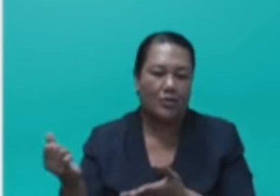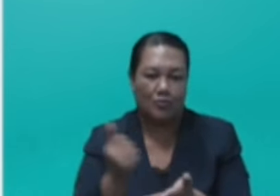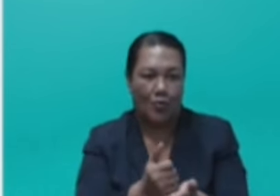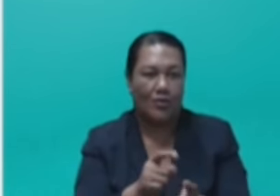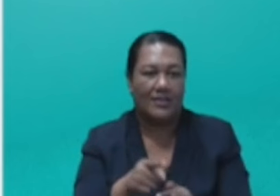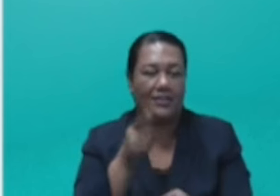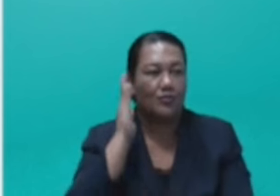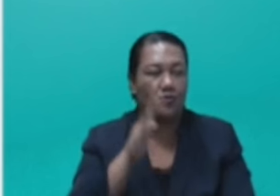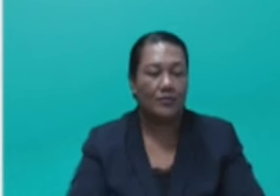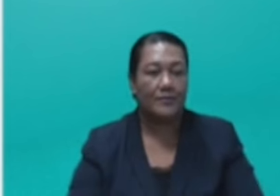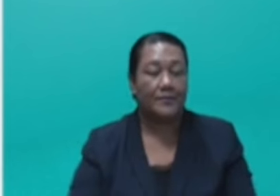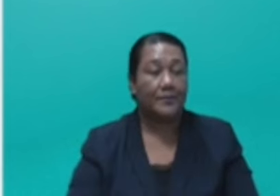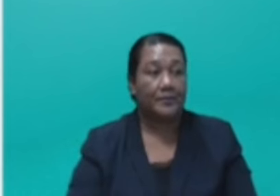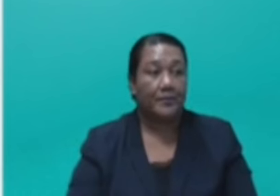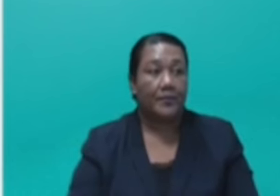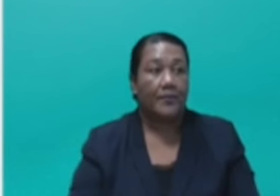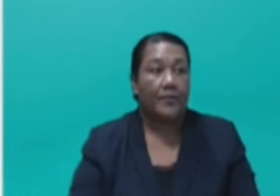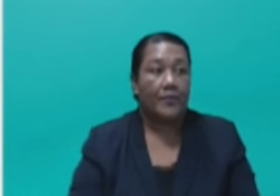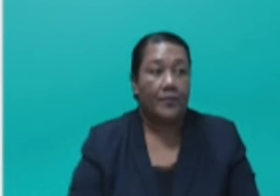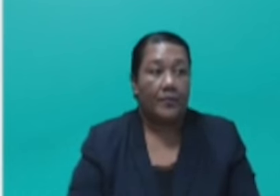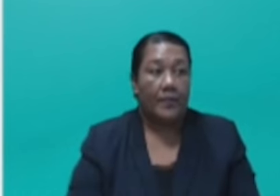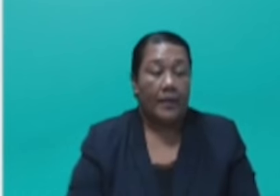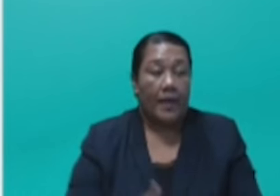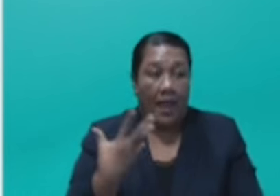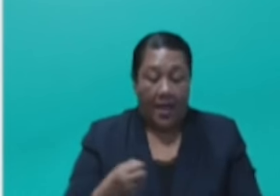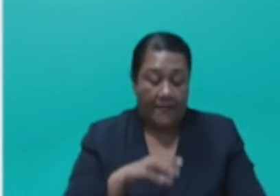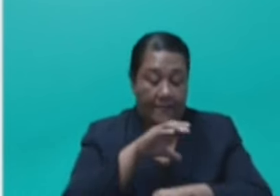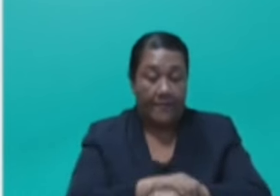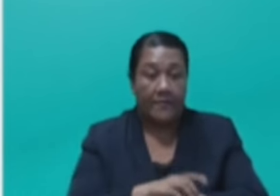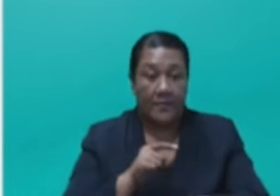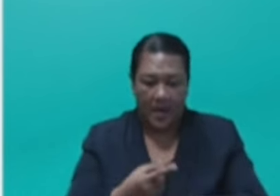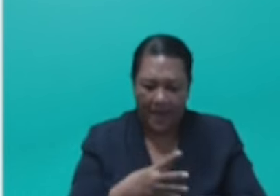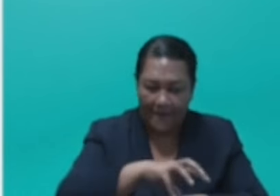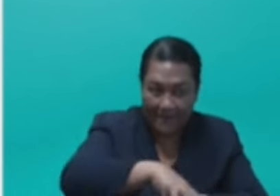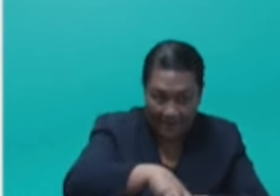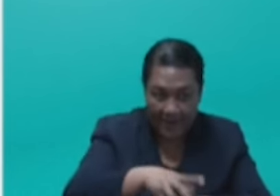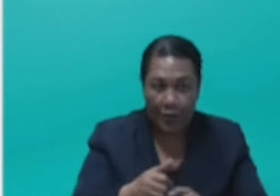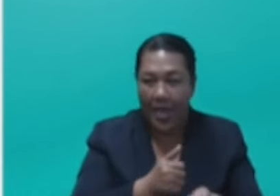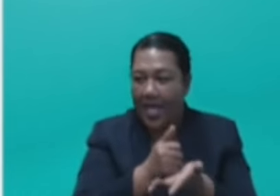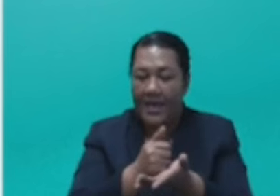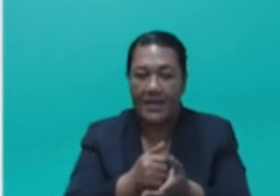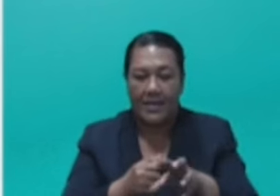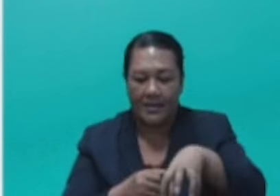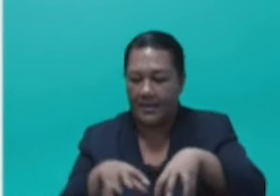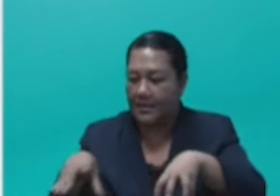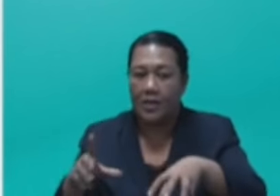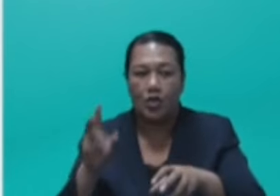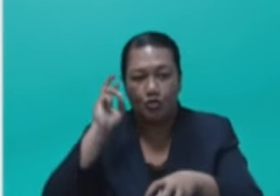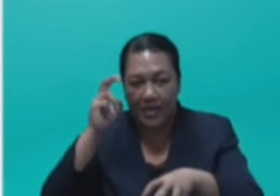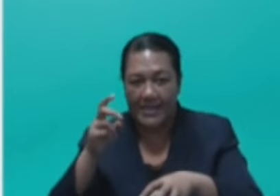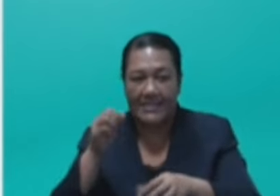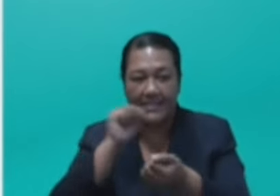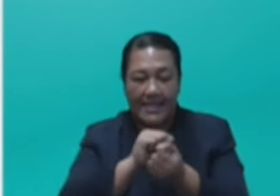called the Police Narcotics Bureau, facilitated in in-depth training sessions with the teachers on all aspects of